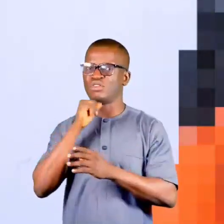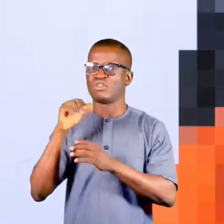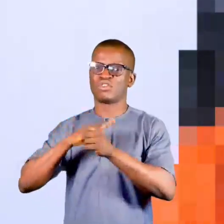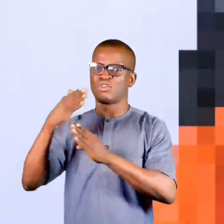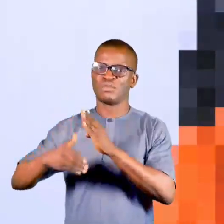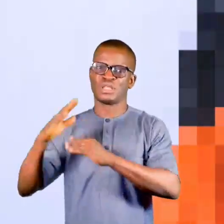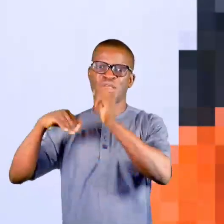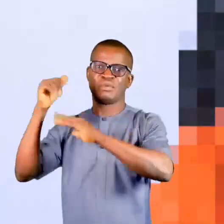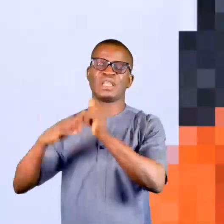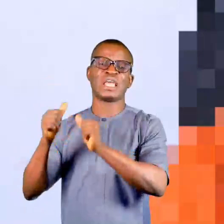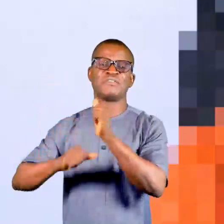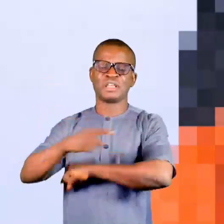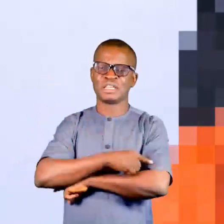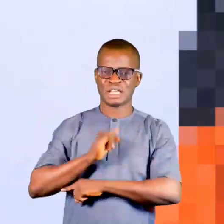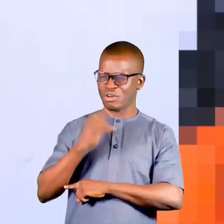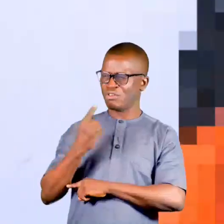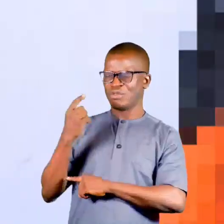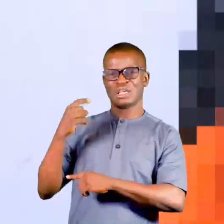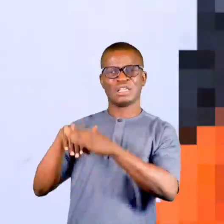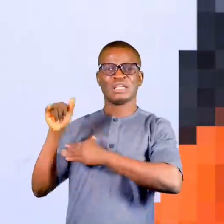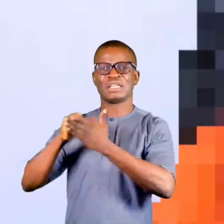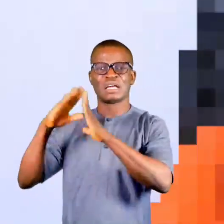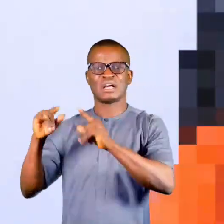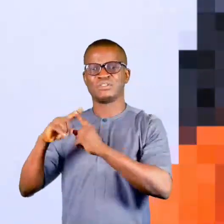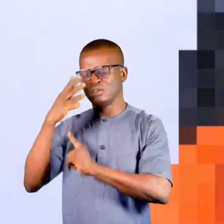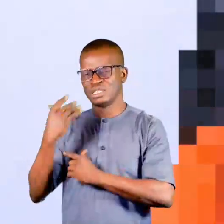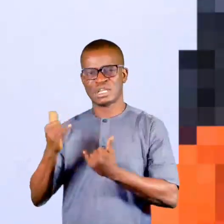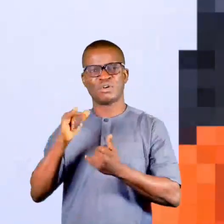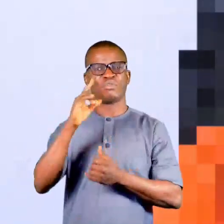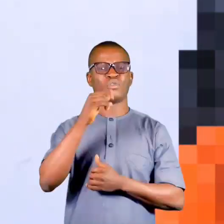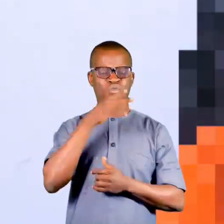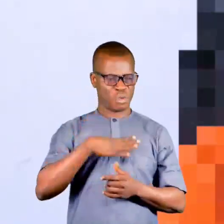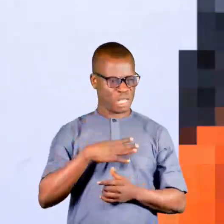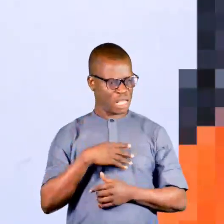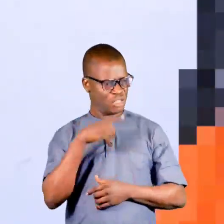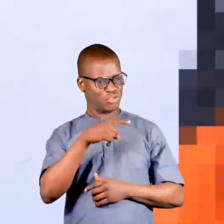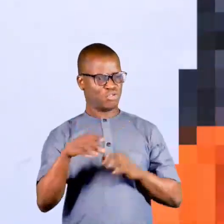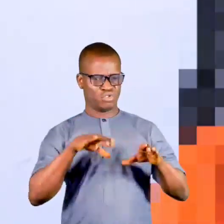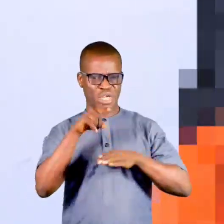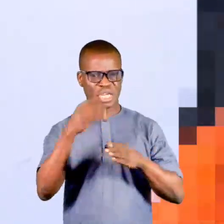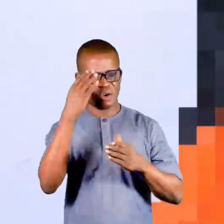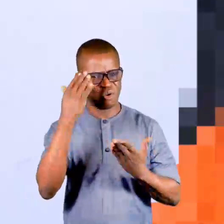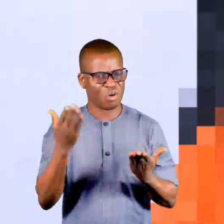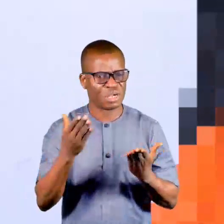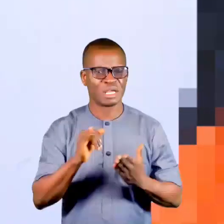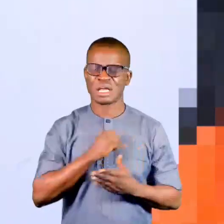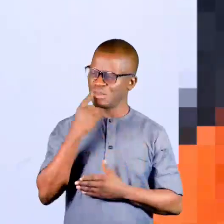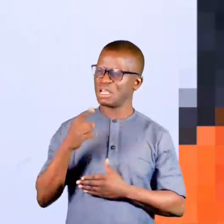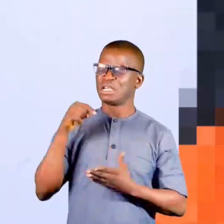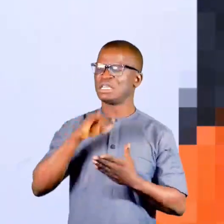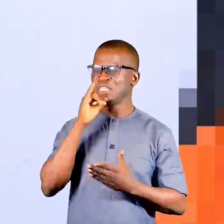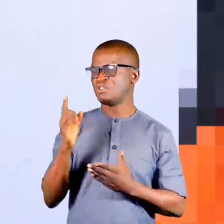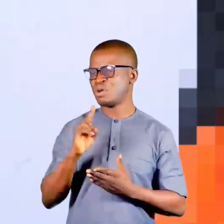of my house. Every day, I used to stay there. The woman told me that, what are you doing here? I said, nothing. It's easier that